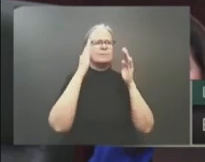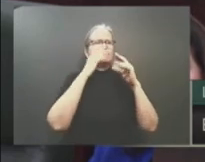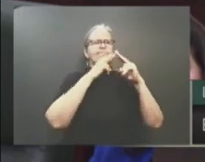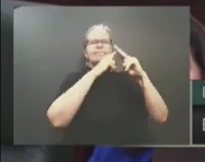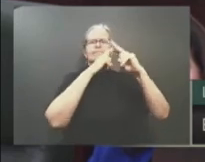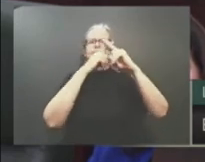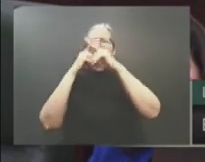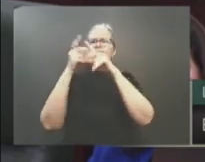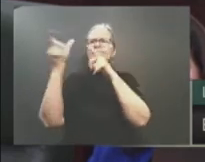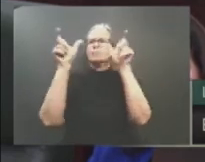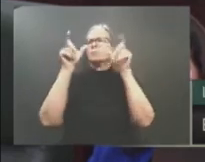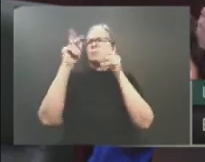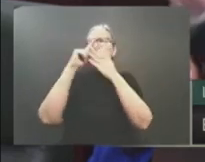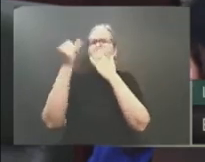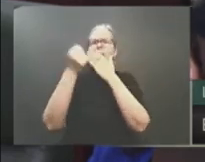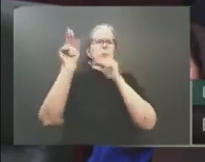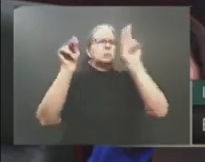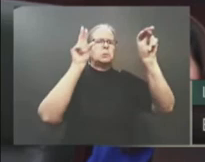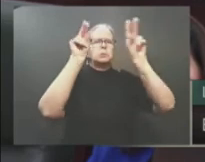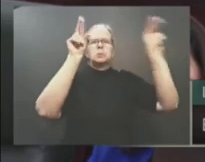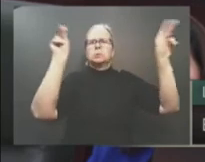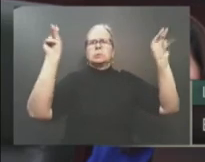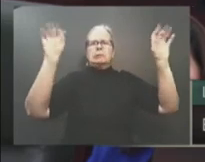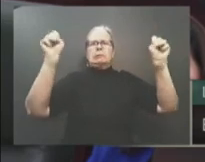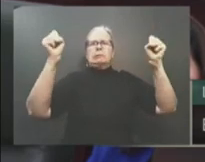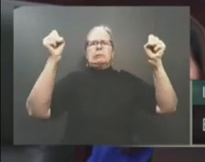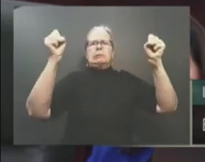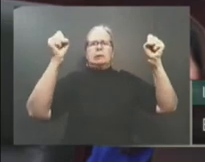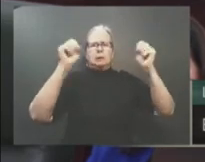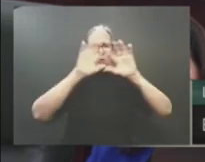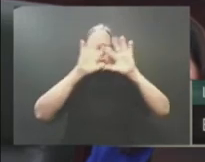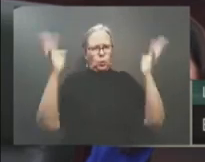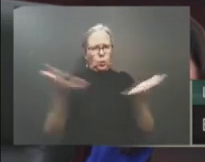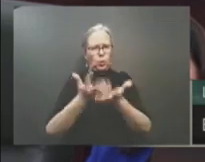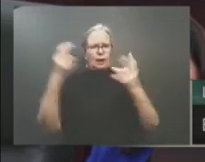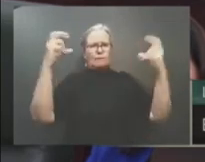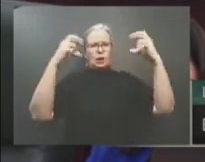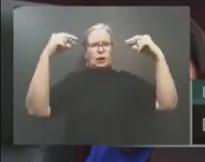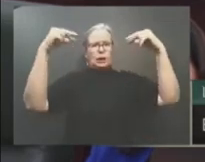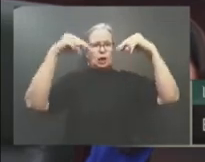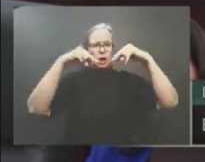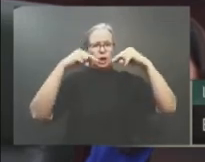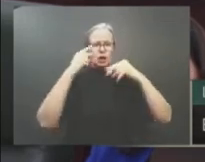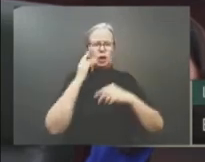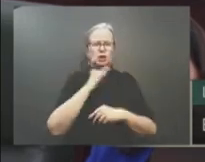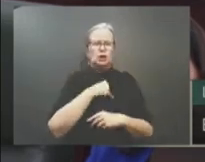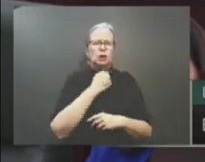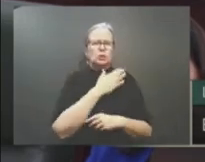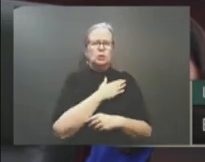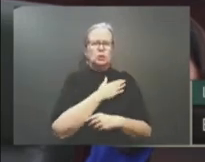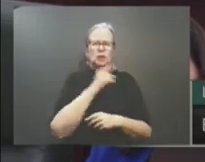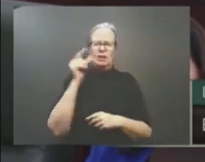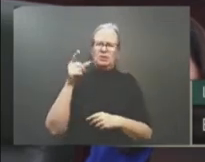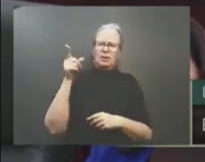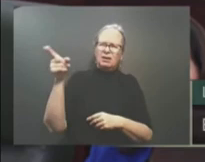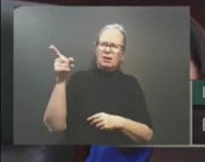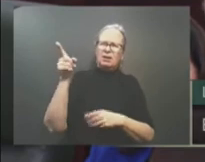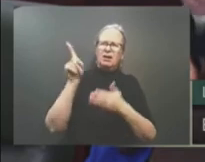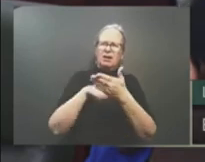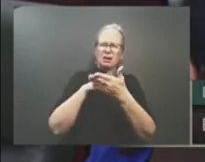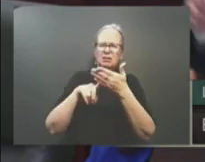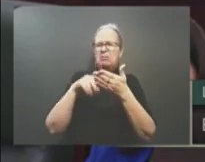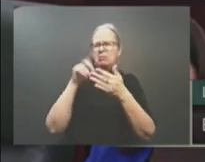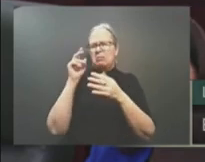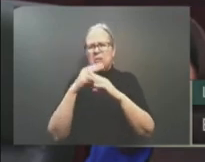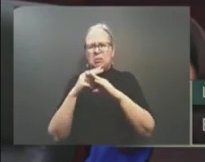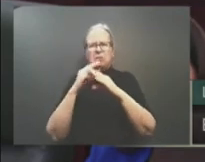have taken note of the many projects killed by the Trudeau government, Northern Gateway in 2016, Energy East in 2017, the